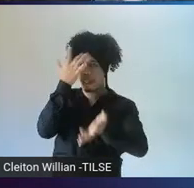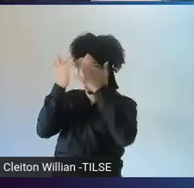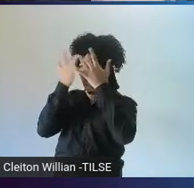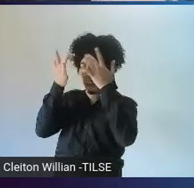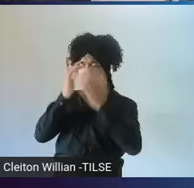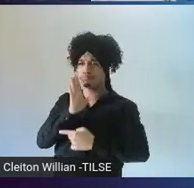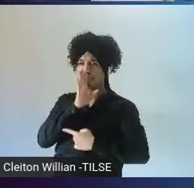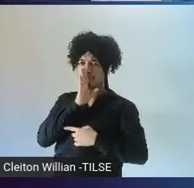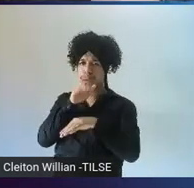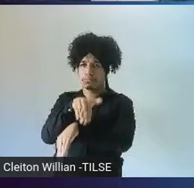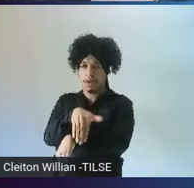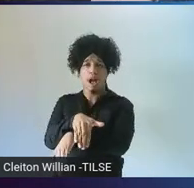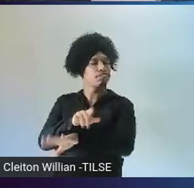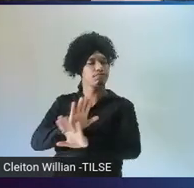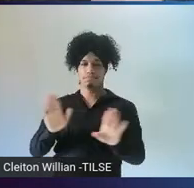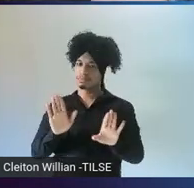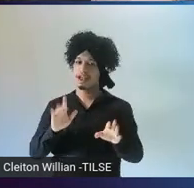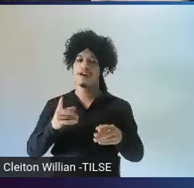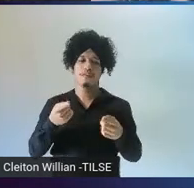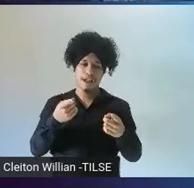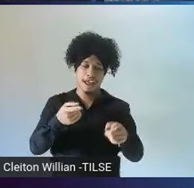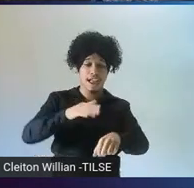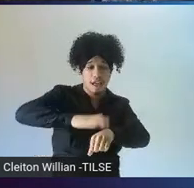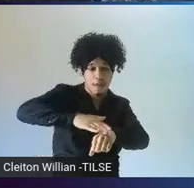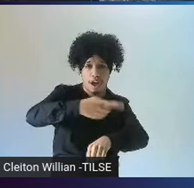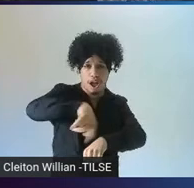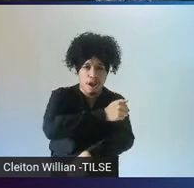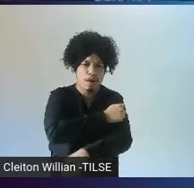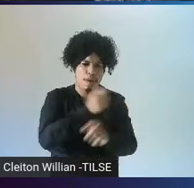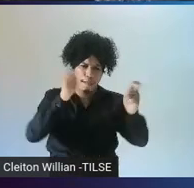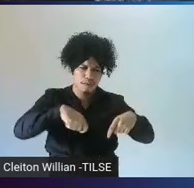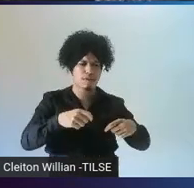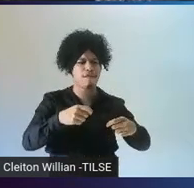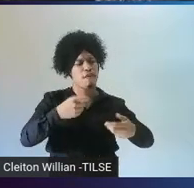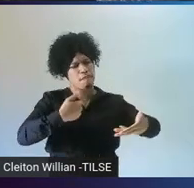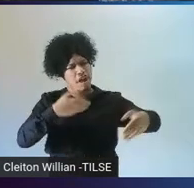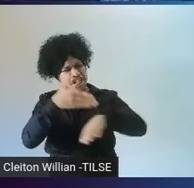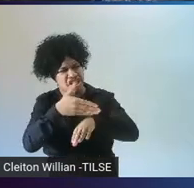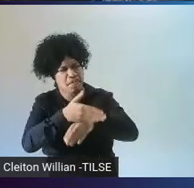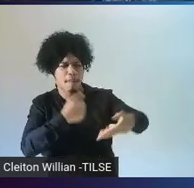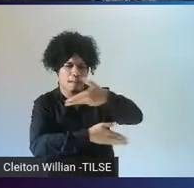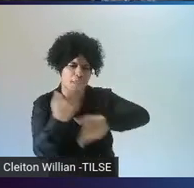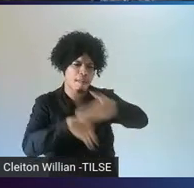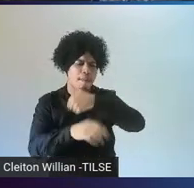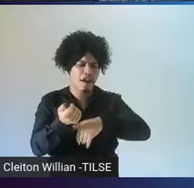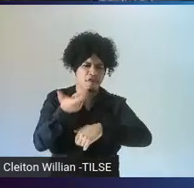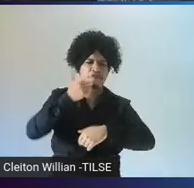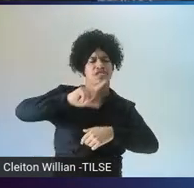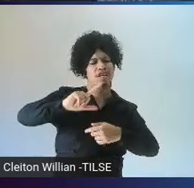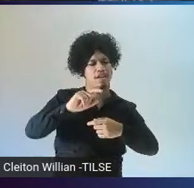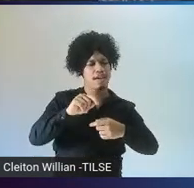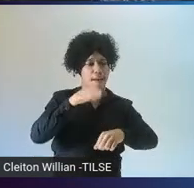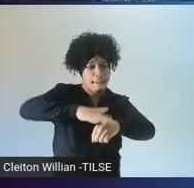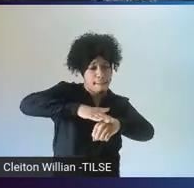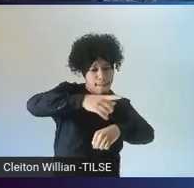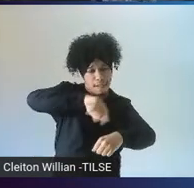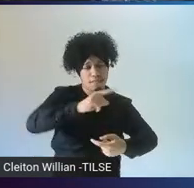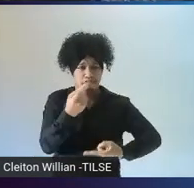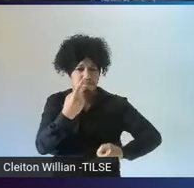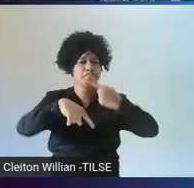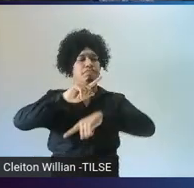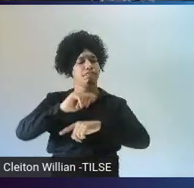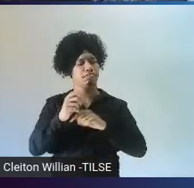on their own. So, and this quote down here is interesting because it says that